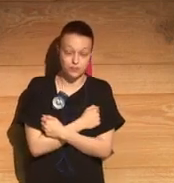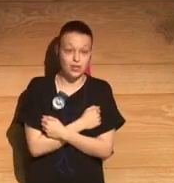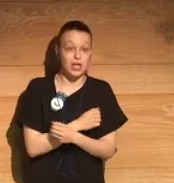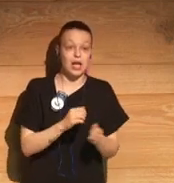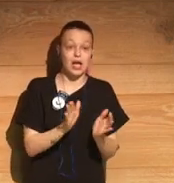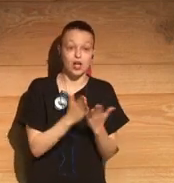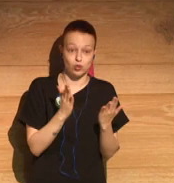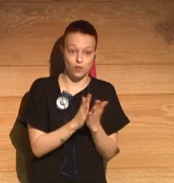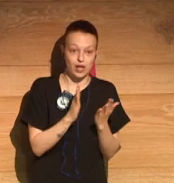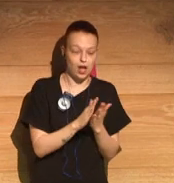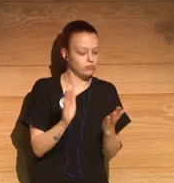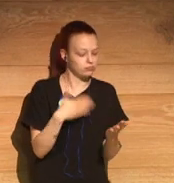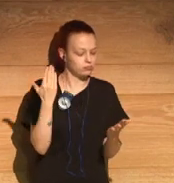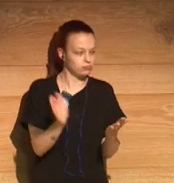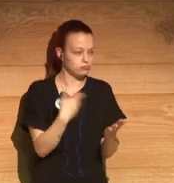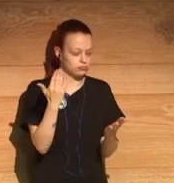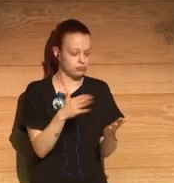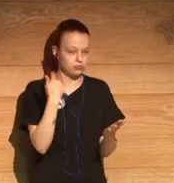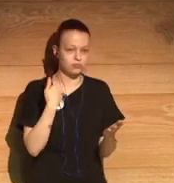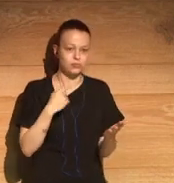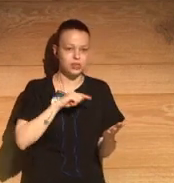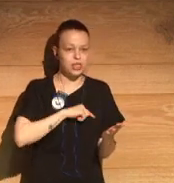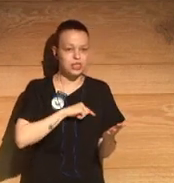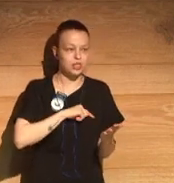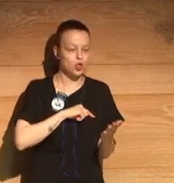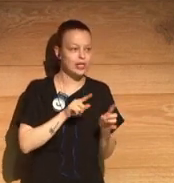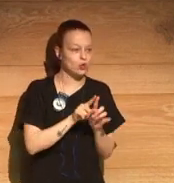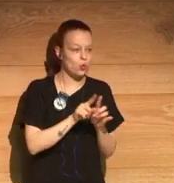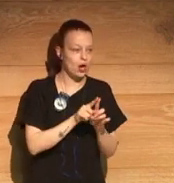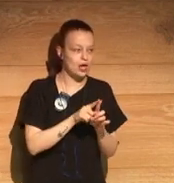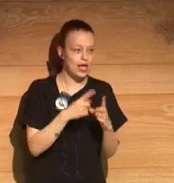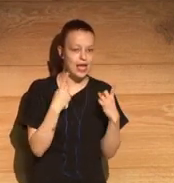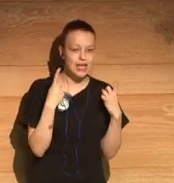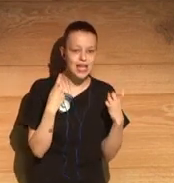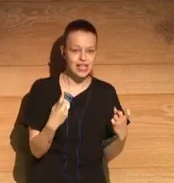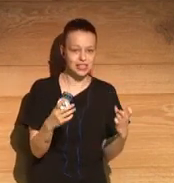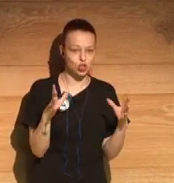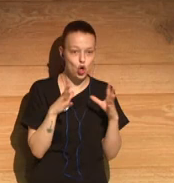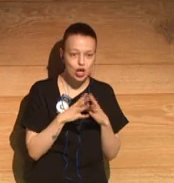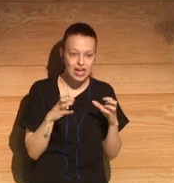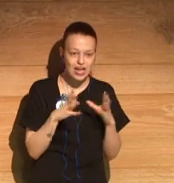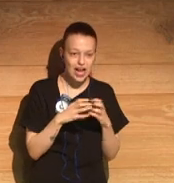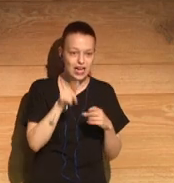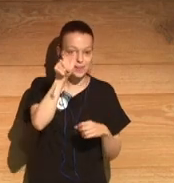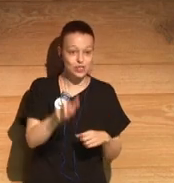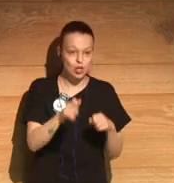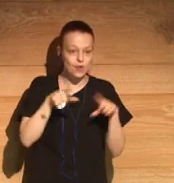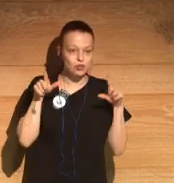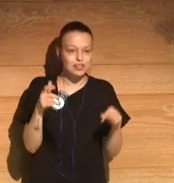And throughout the novel, I often felt the need or the will to